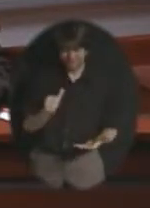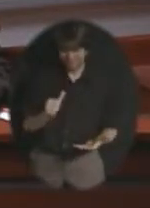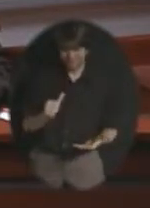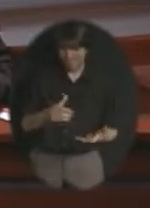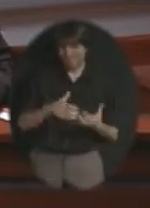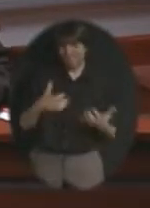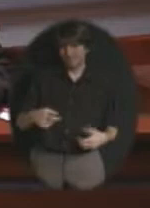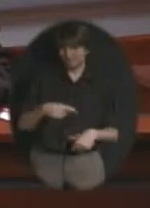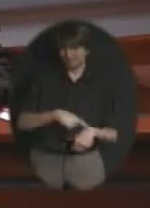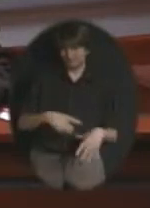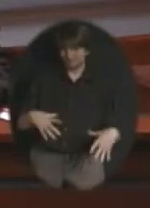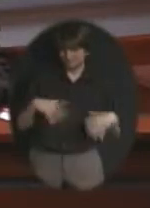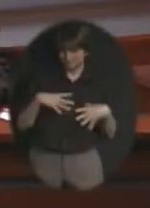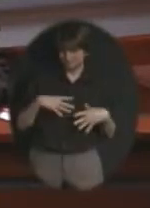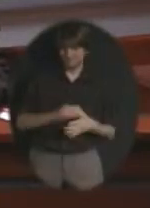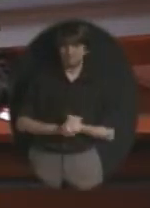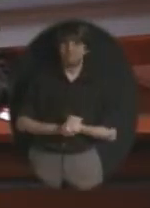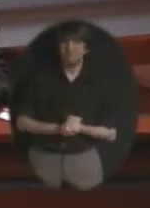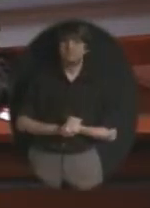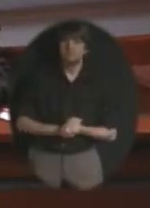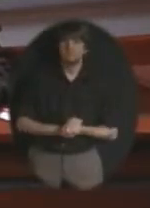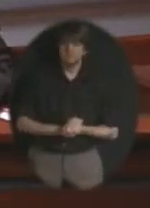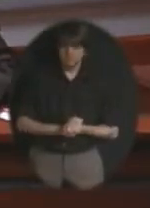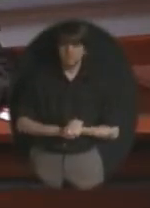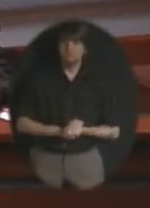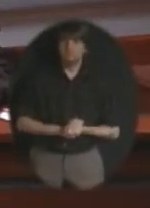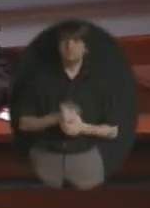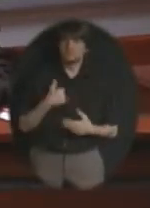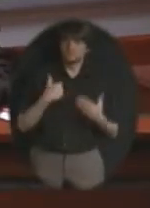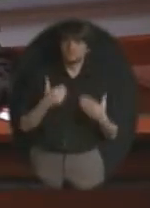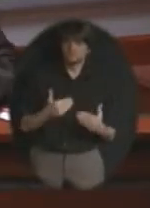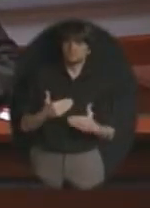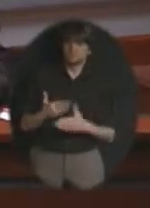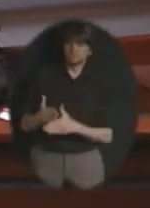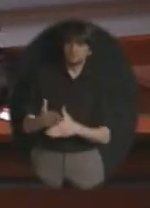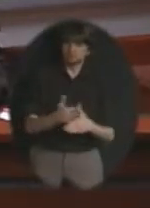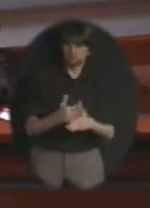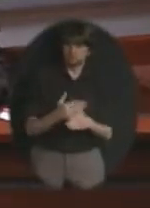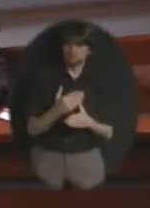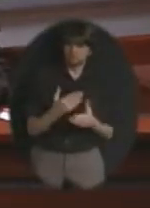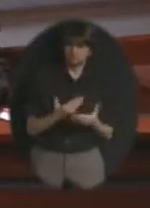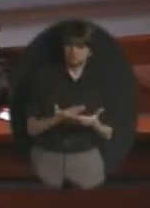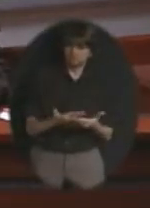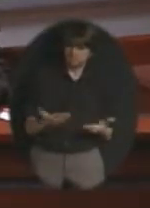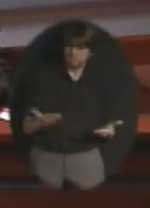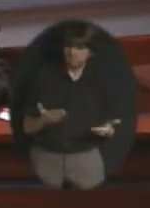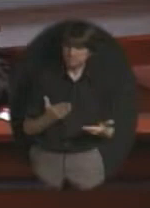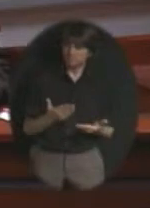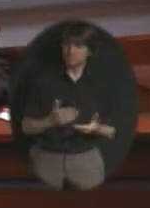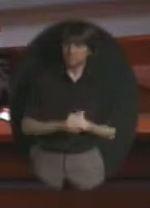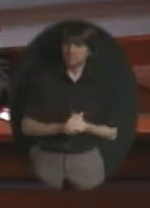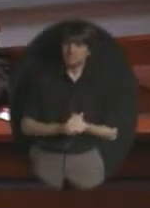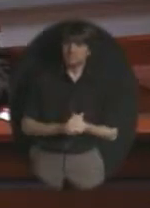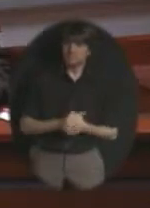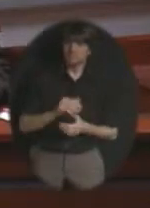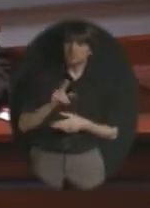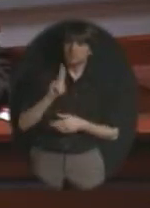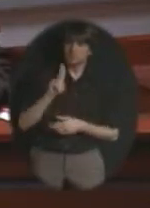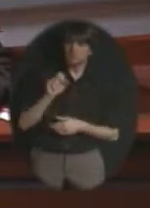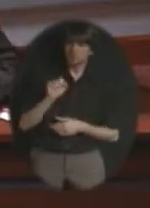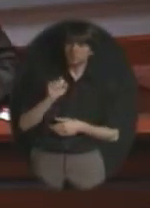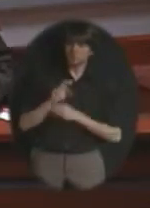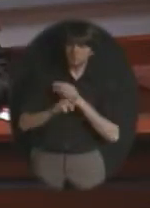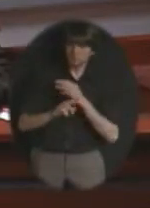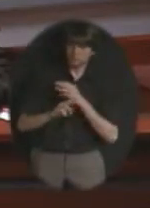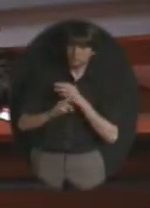I want to share just a couple things one thing that you may have seen US News and World Report does a study where they rank high schools so